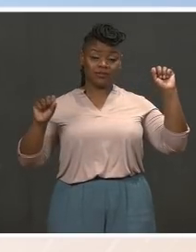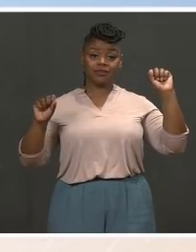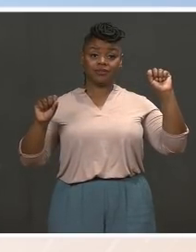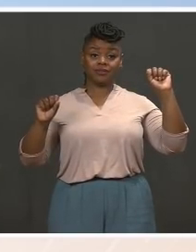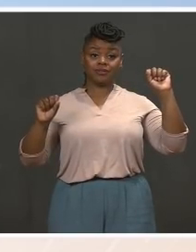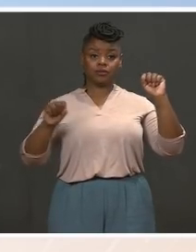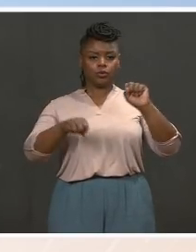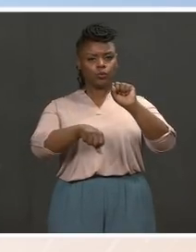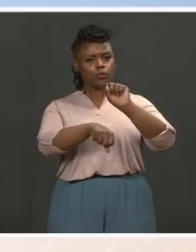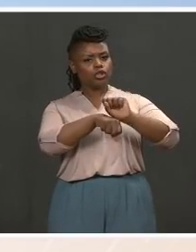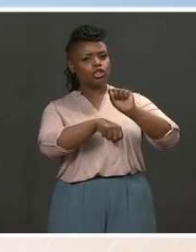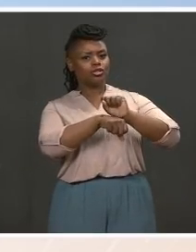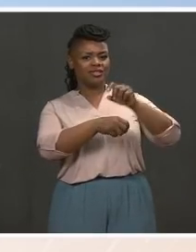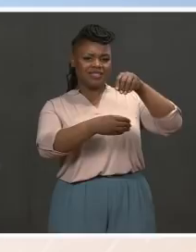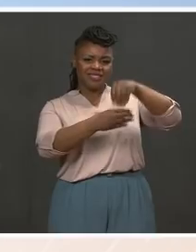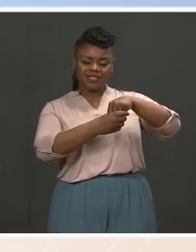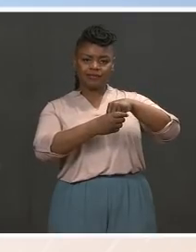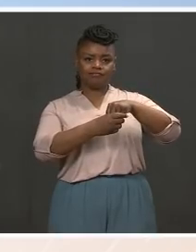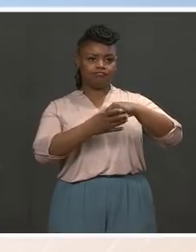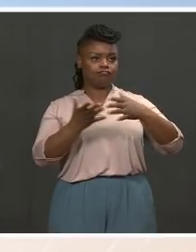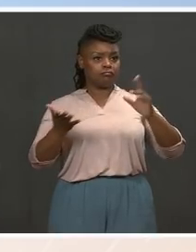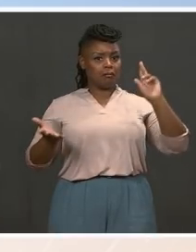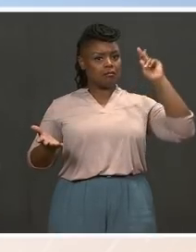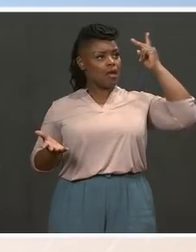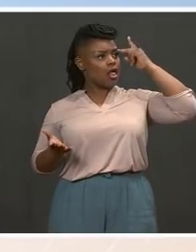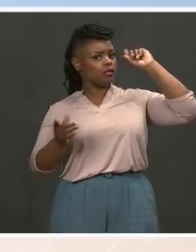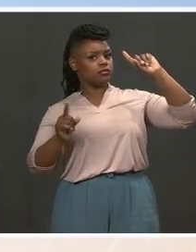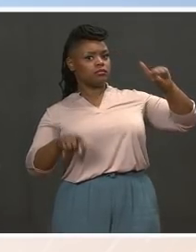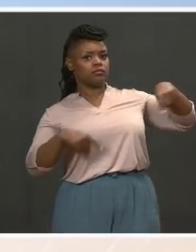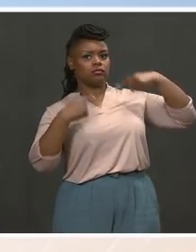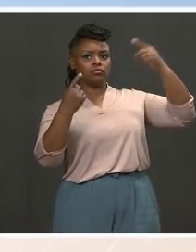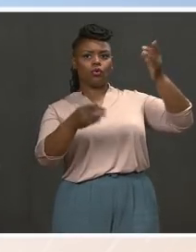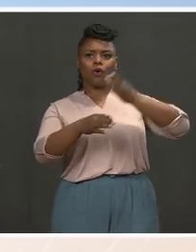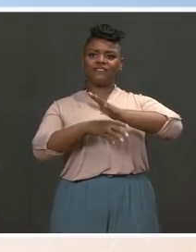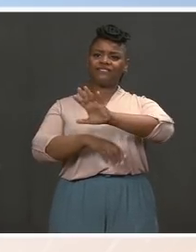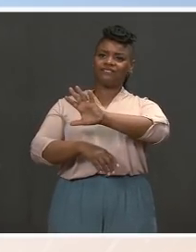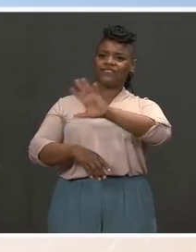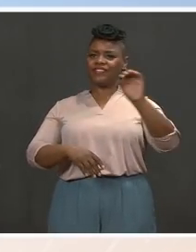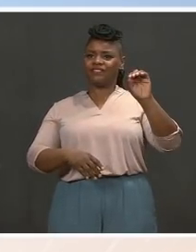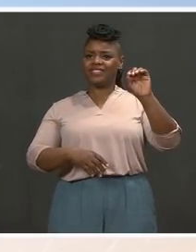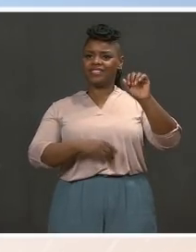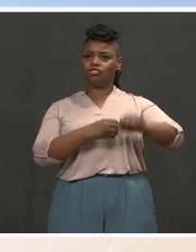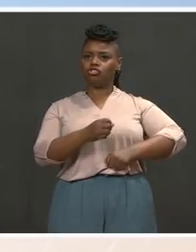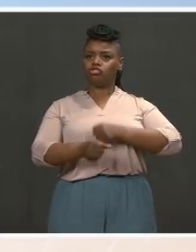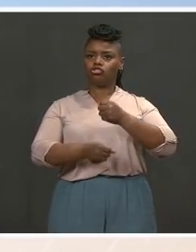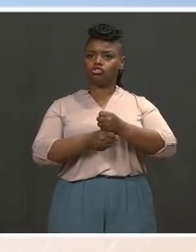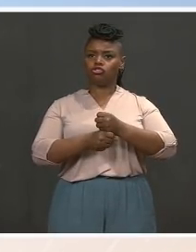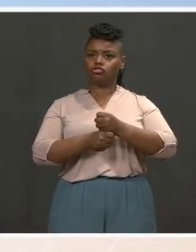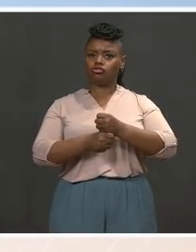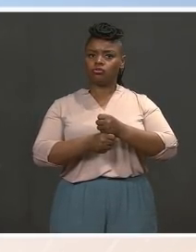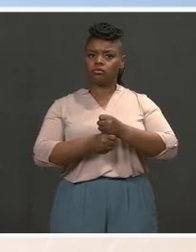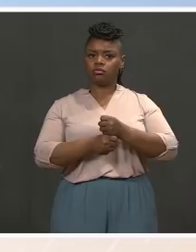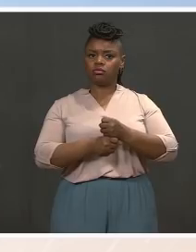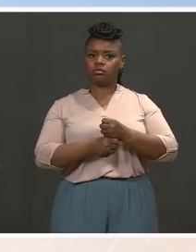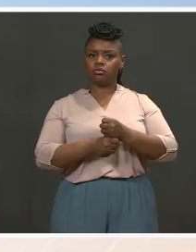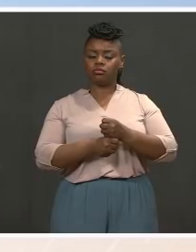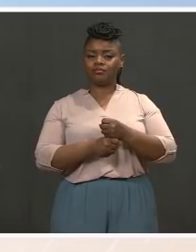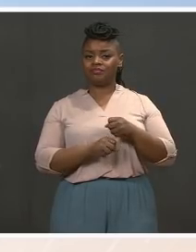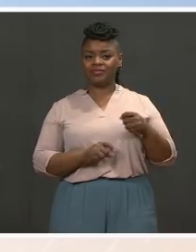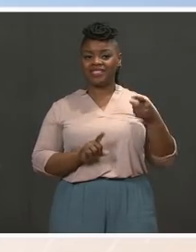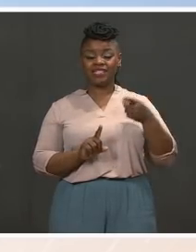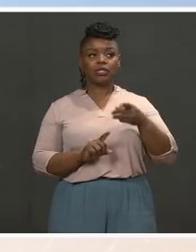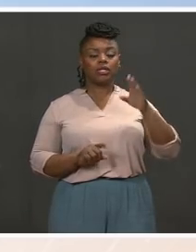office for 50 years, more than 50 years, would be the first to tell you if he were standing here that just because you don't get the